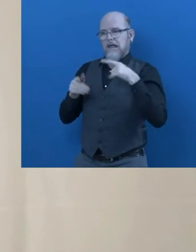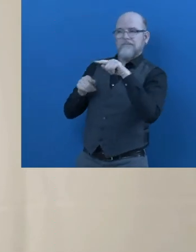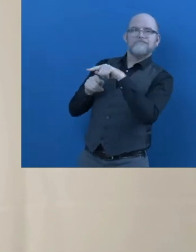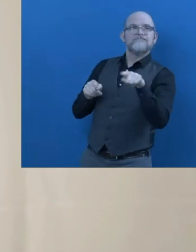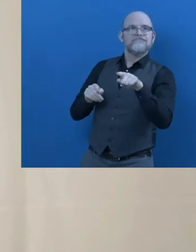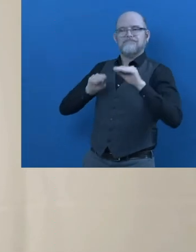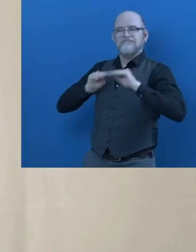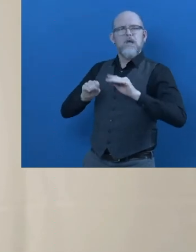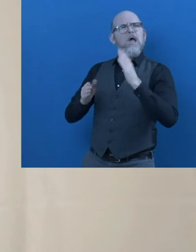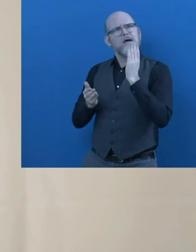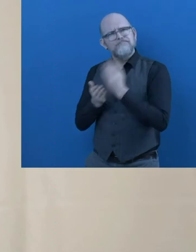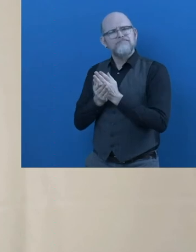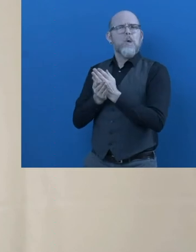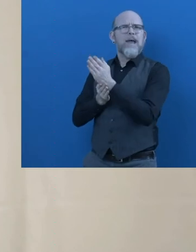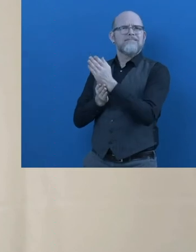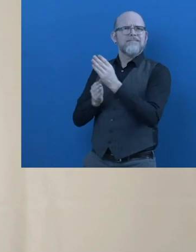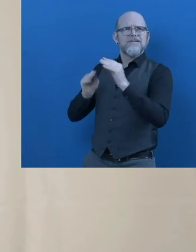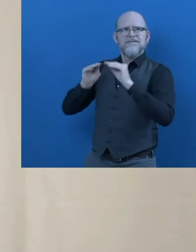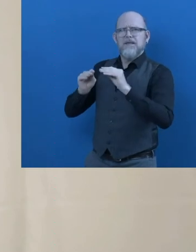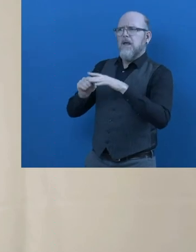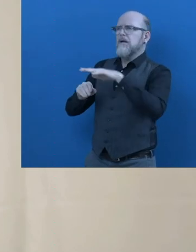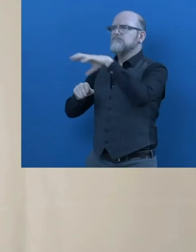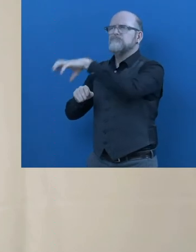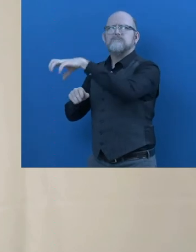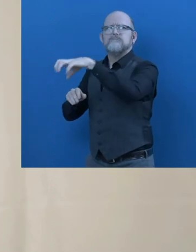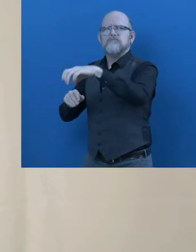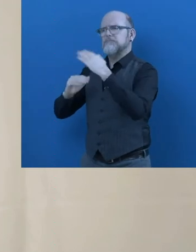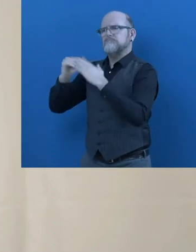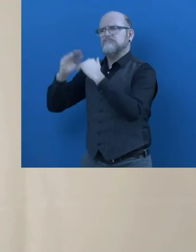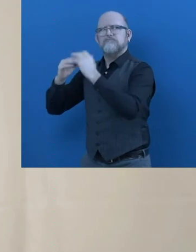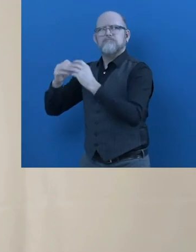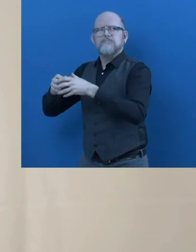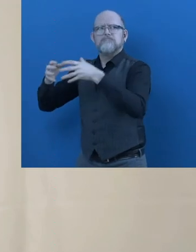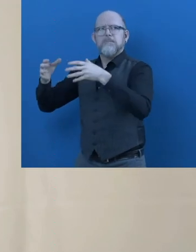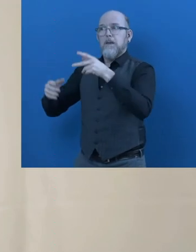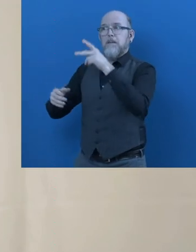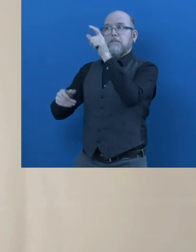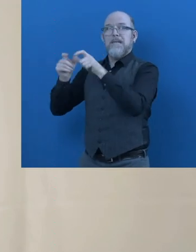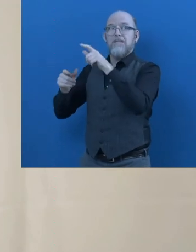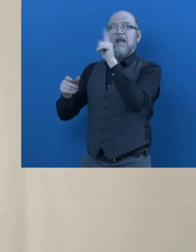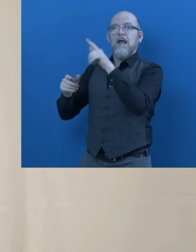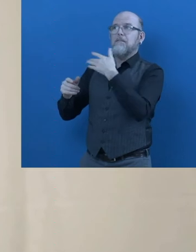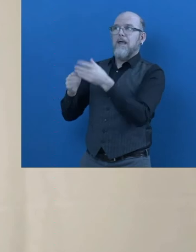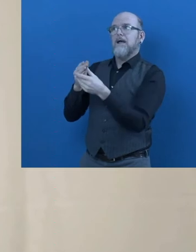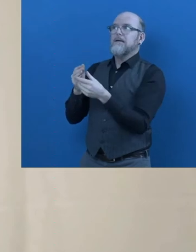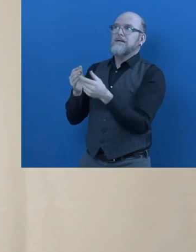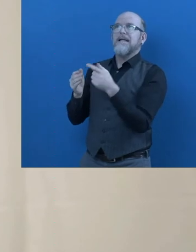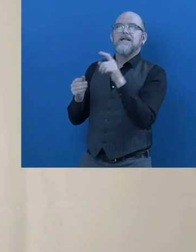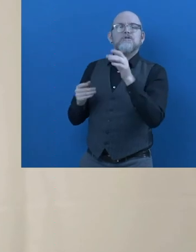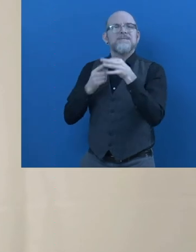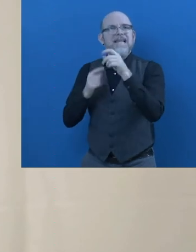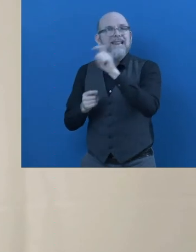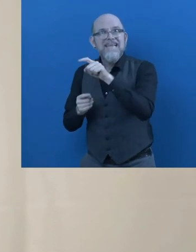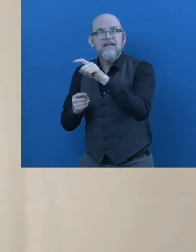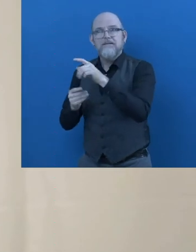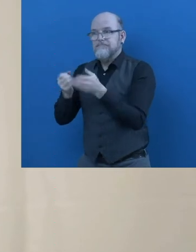and together we can provide the right learning opportunities where persons with Special Needs are